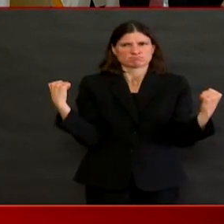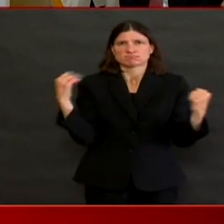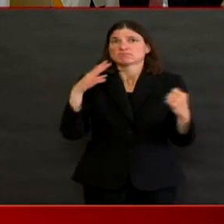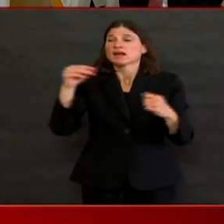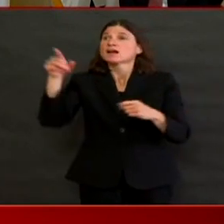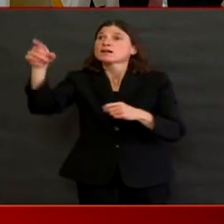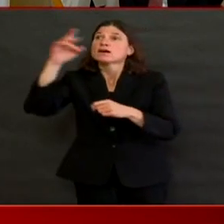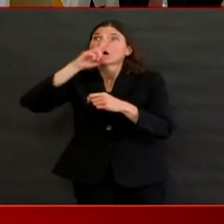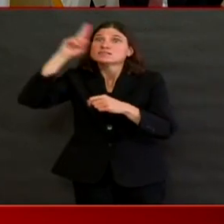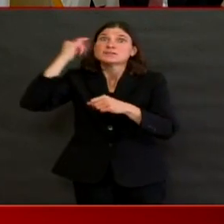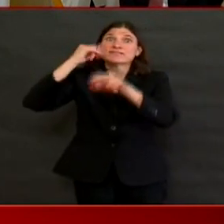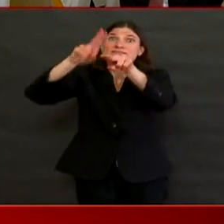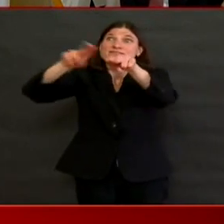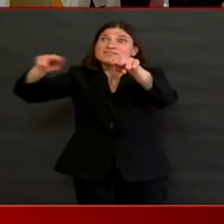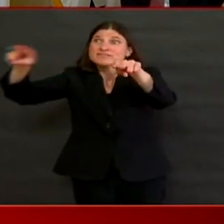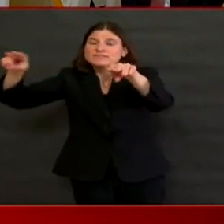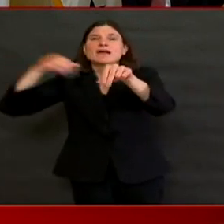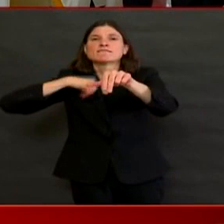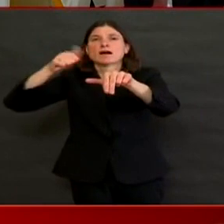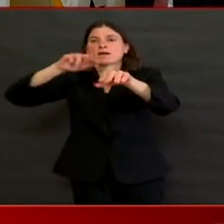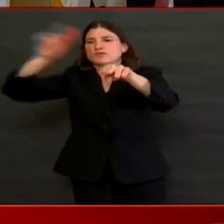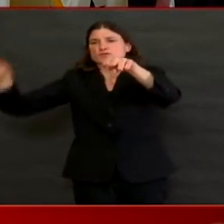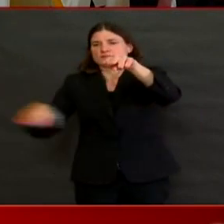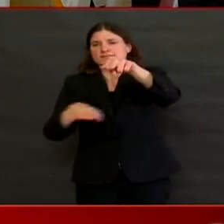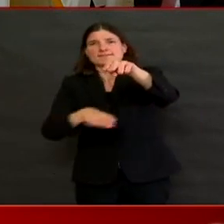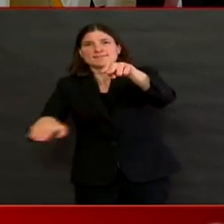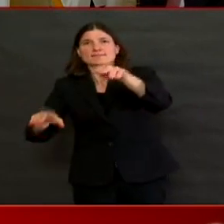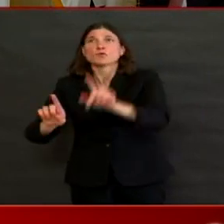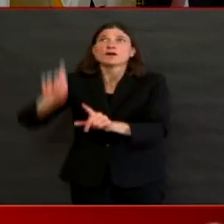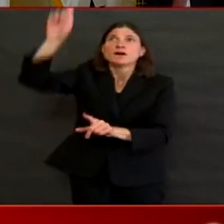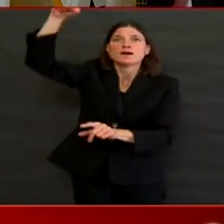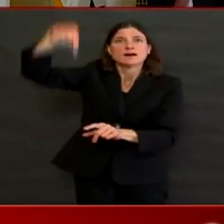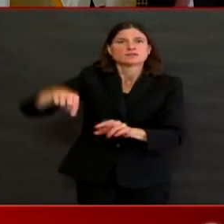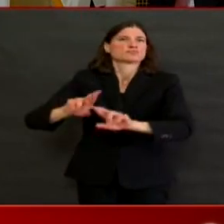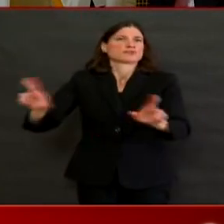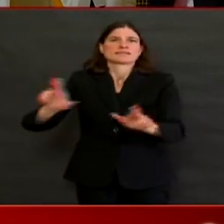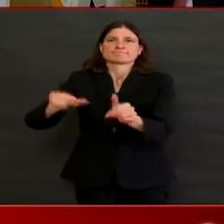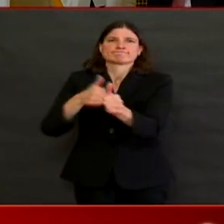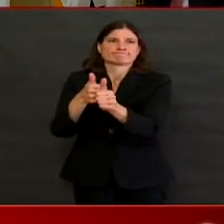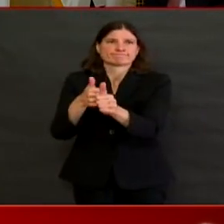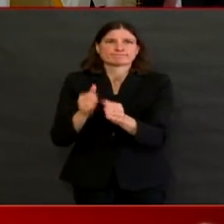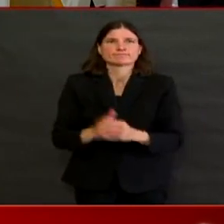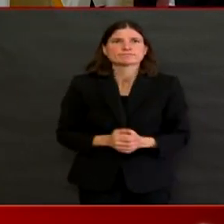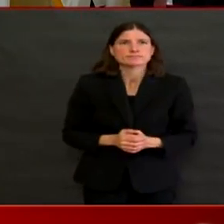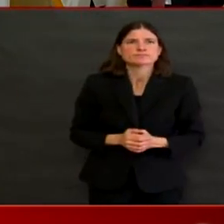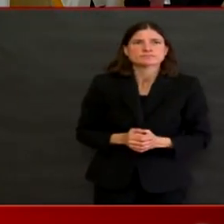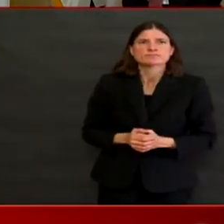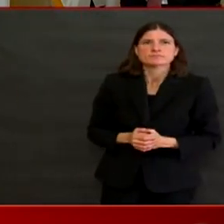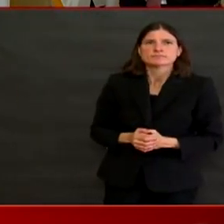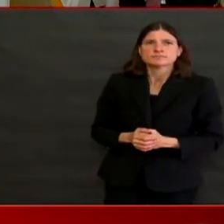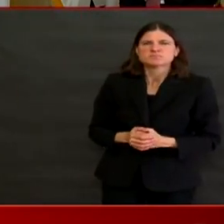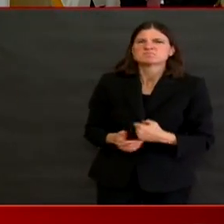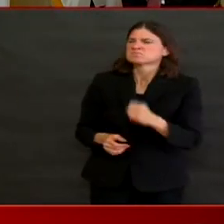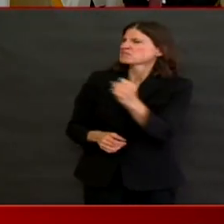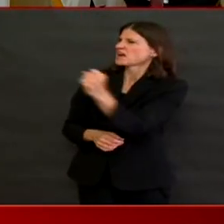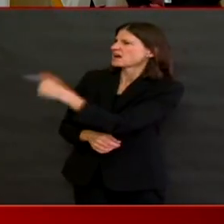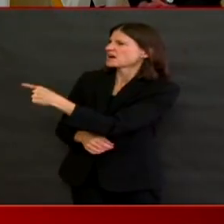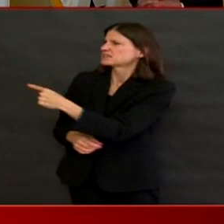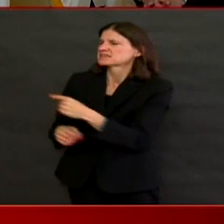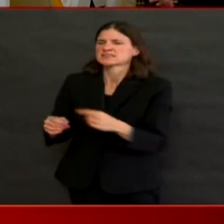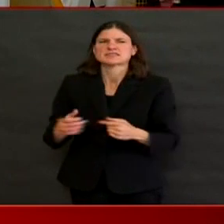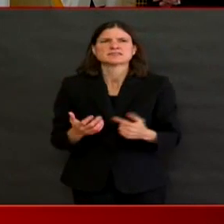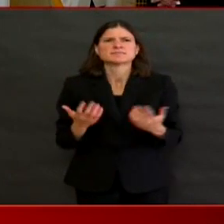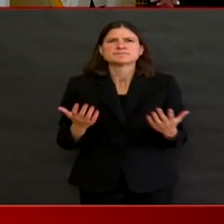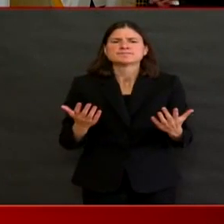simultaneously. This next question is actually for both of you and the Governor from Tony Mendez of POTR 102. How do you